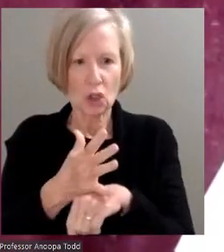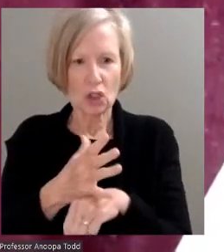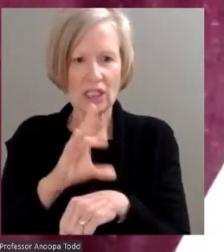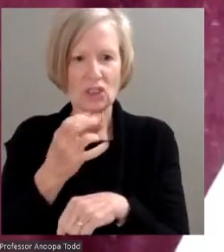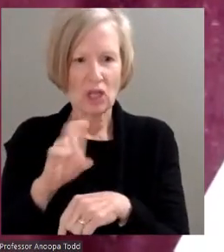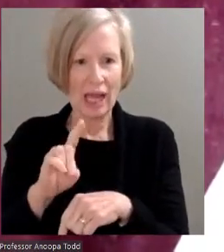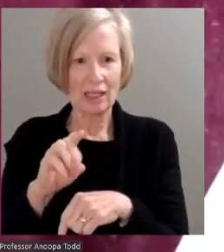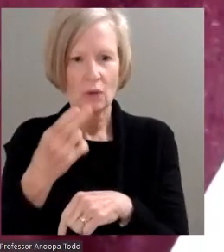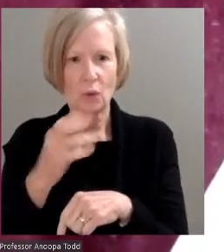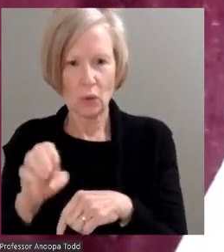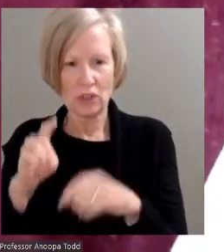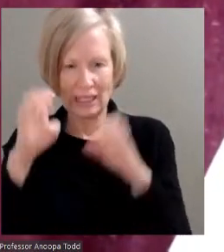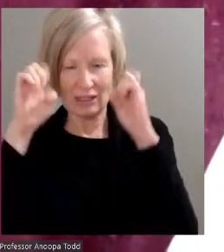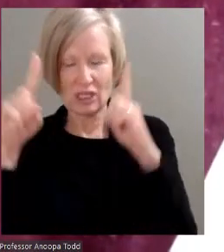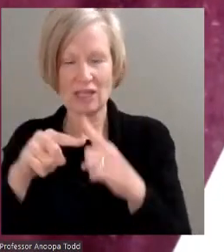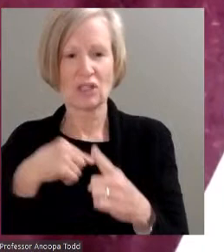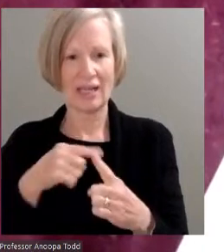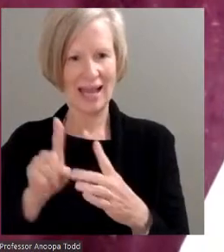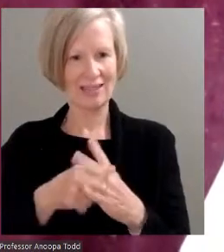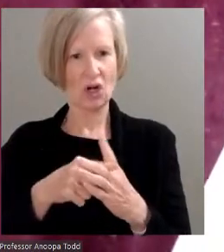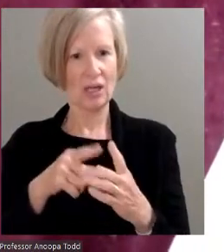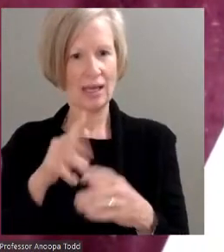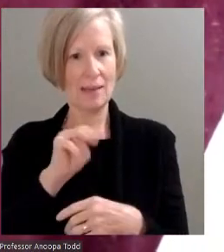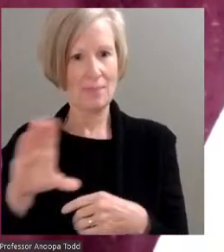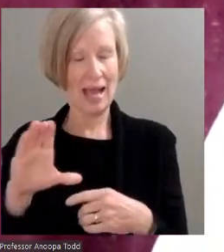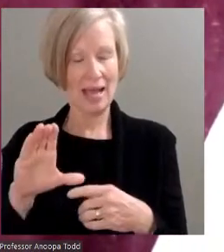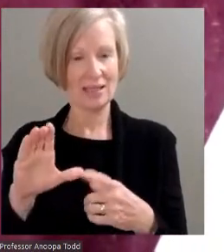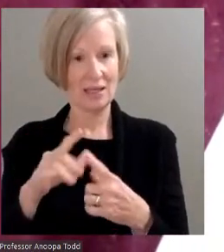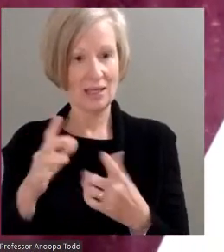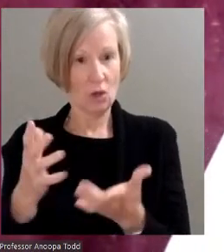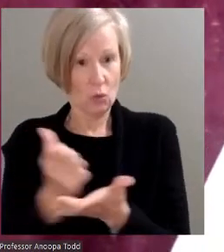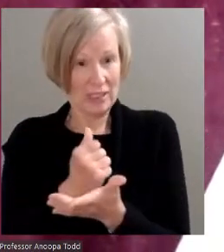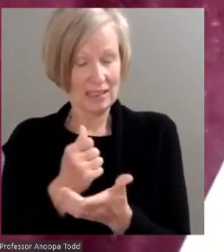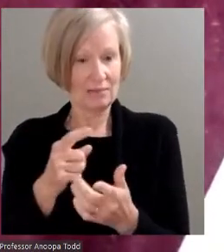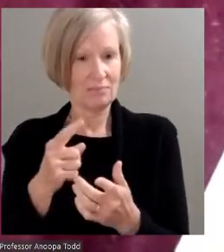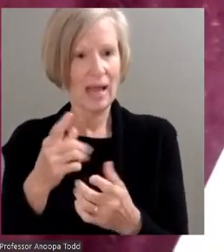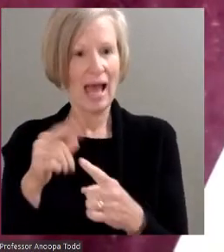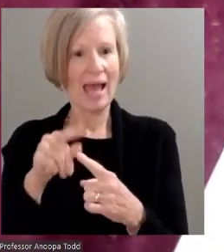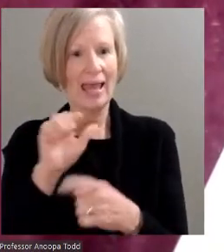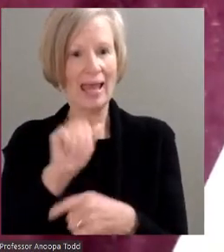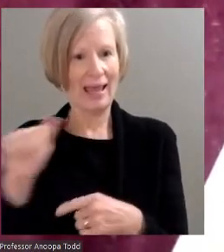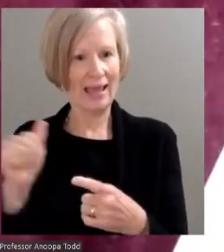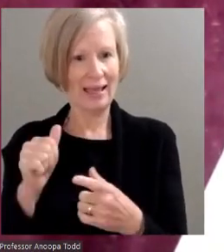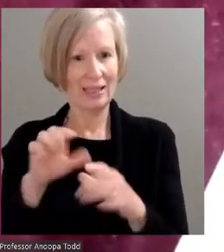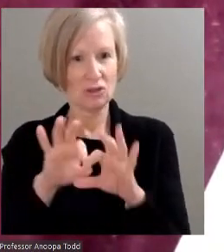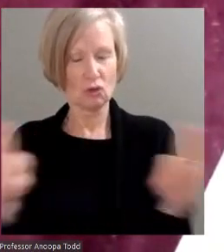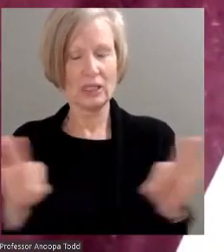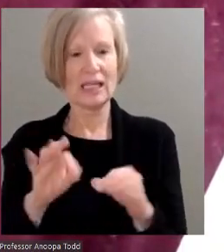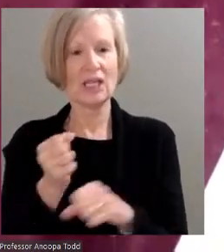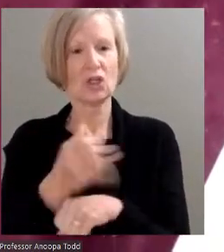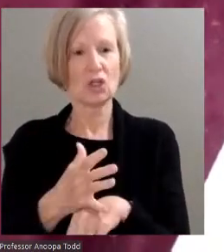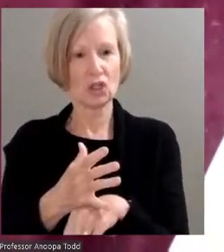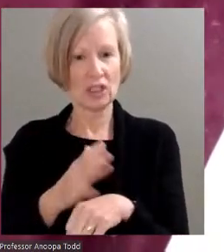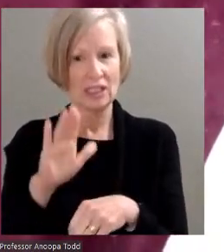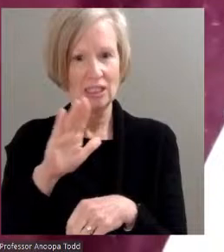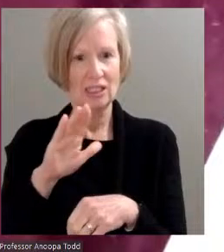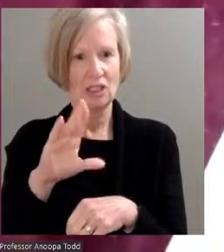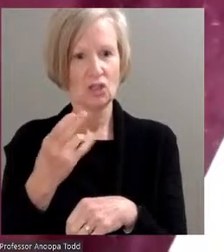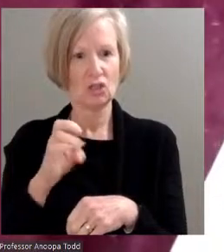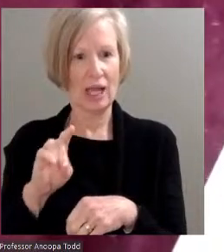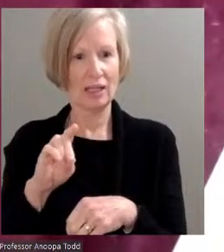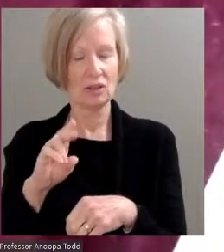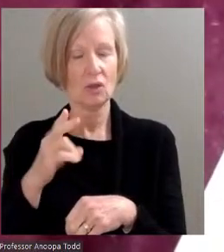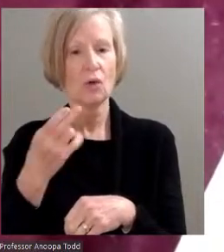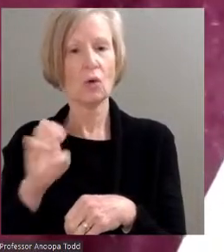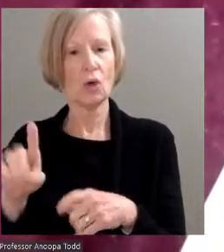career right at Mott Community College, receiving my associate's degree in early childhood education and then receiving